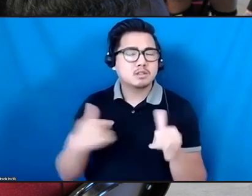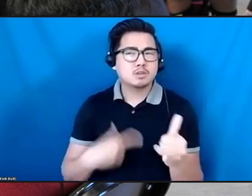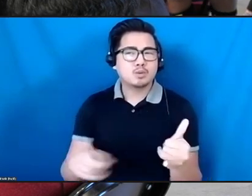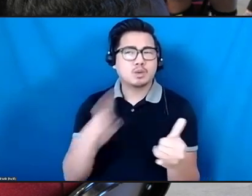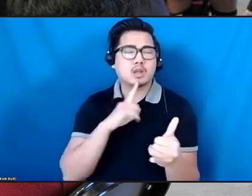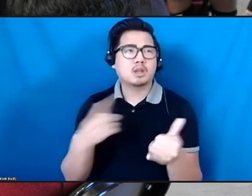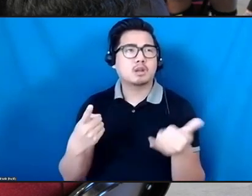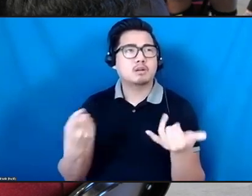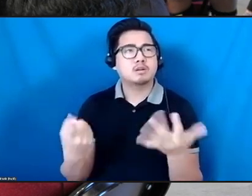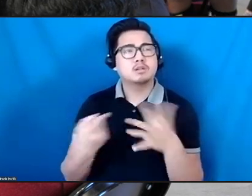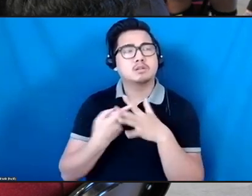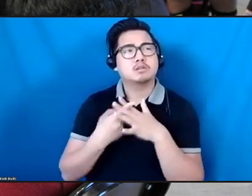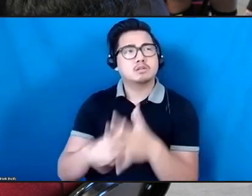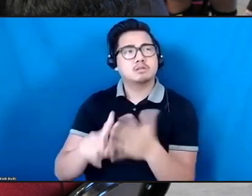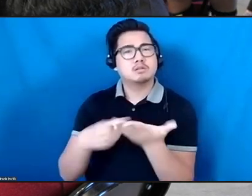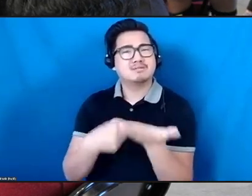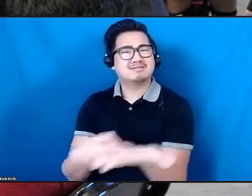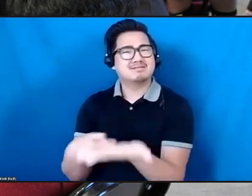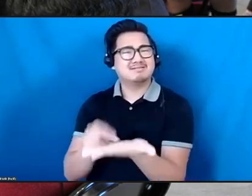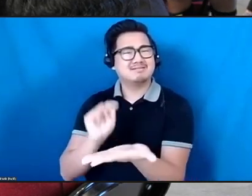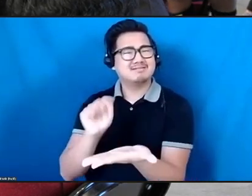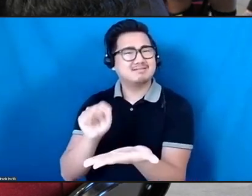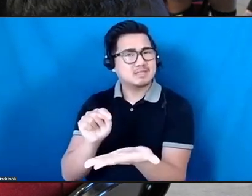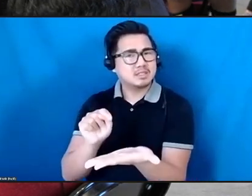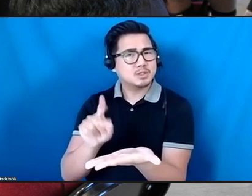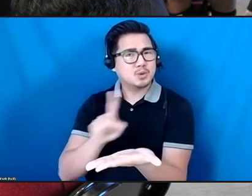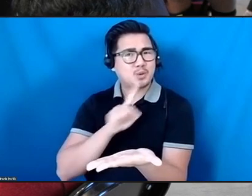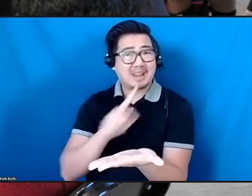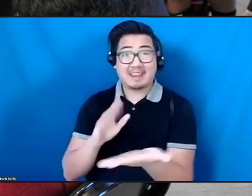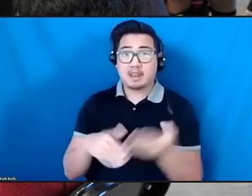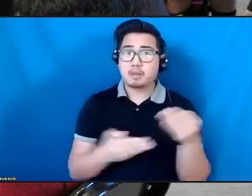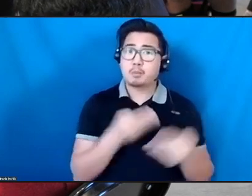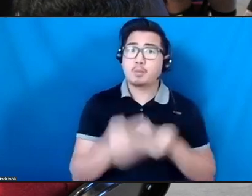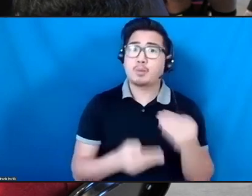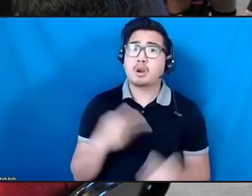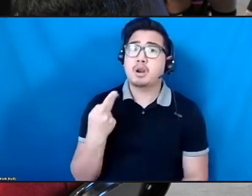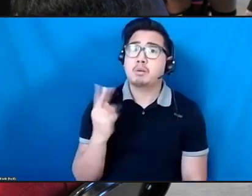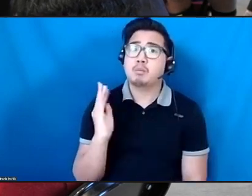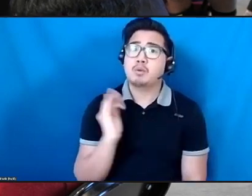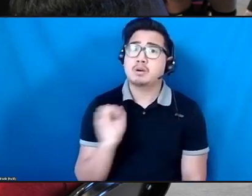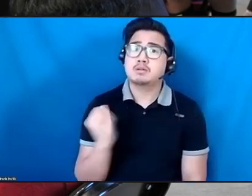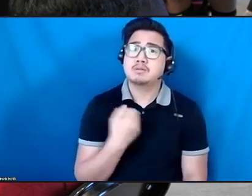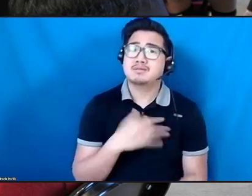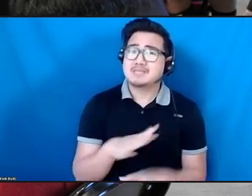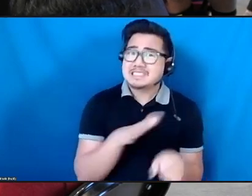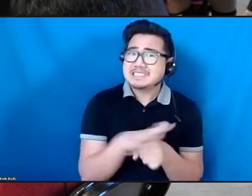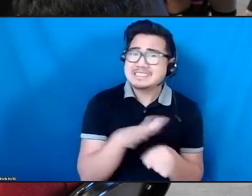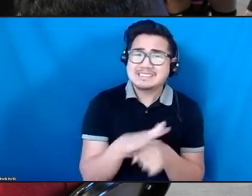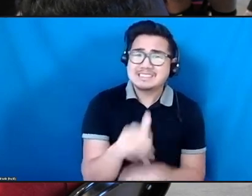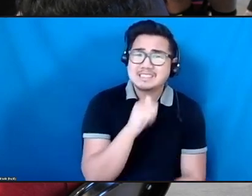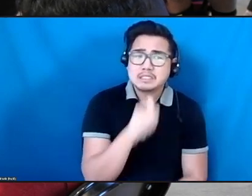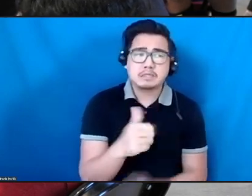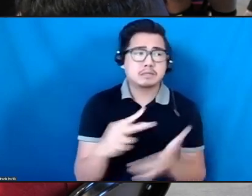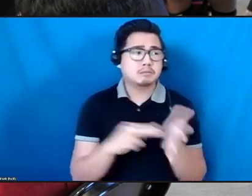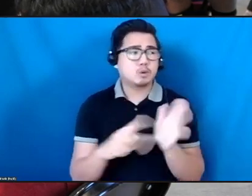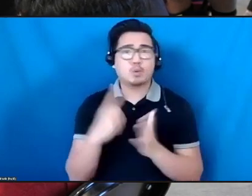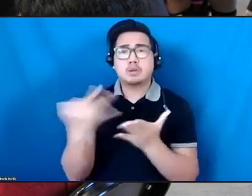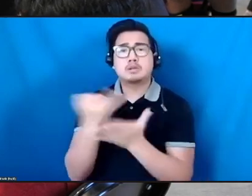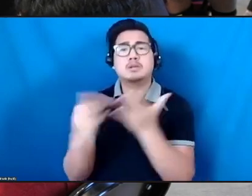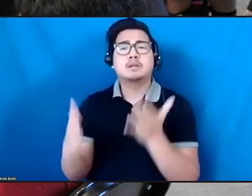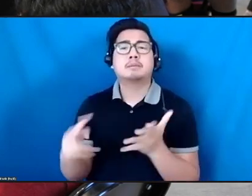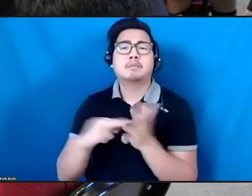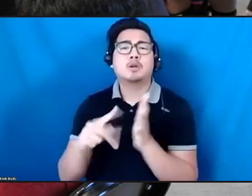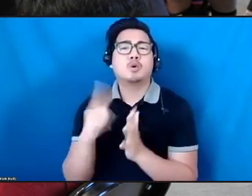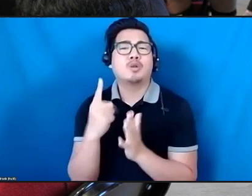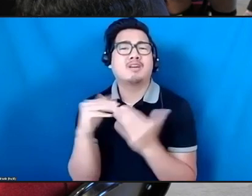realized that that type of process cannot be enough, where an artist has only one means of survival, which